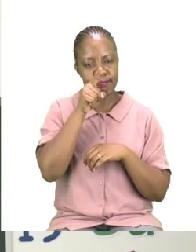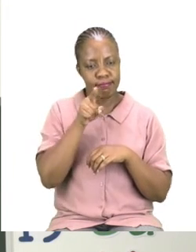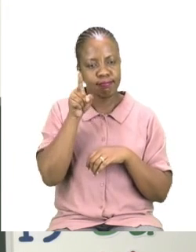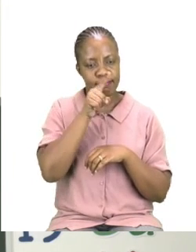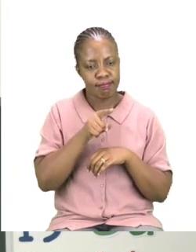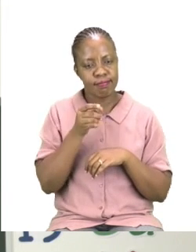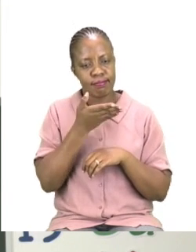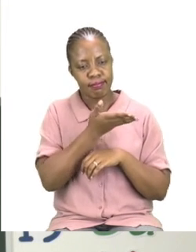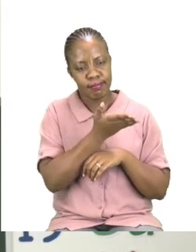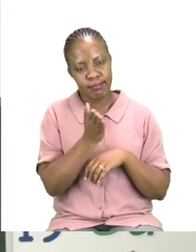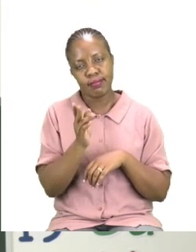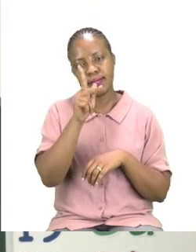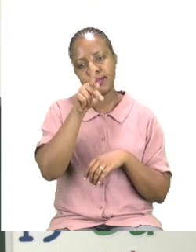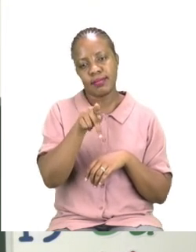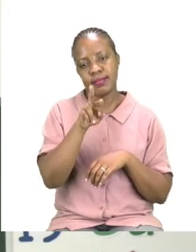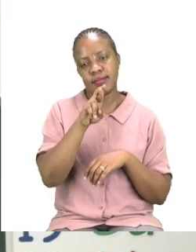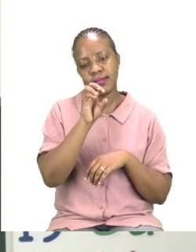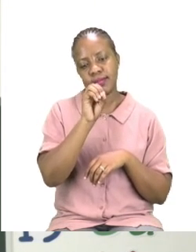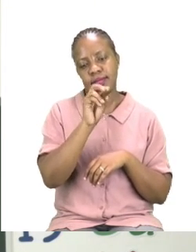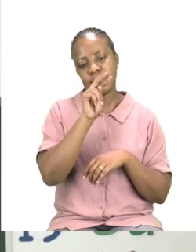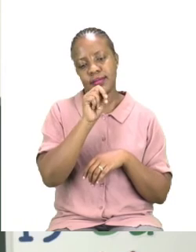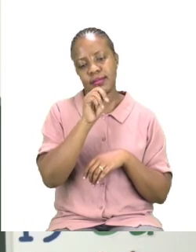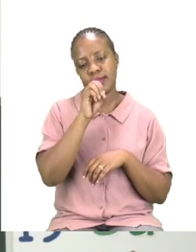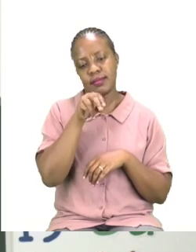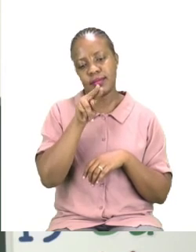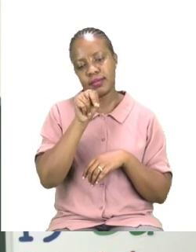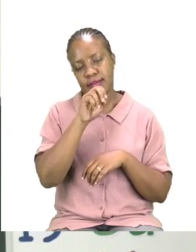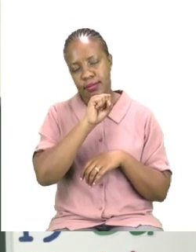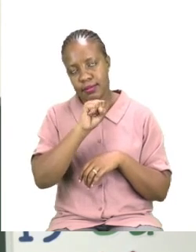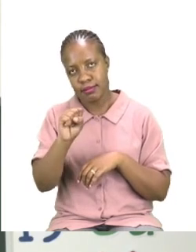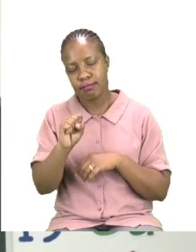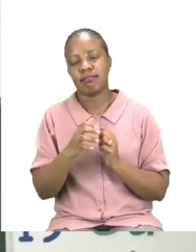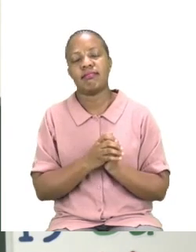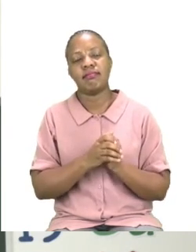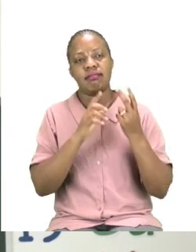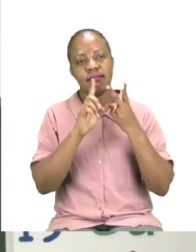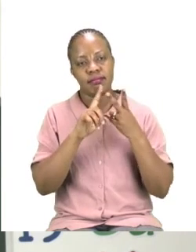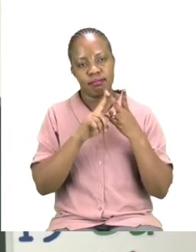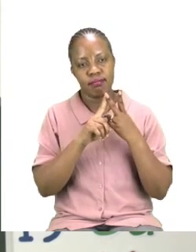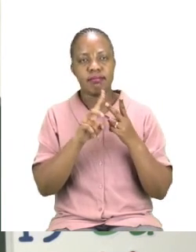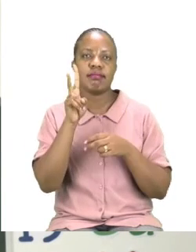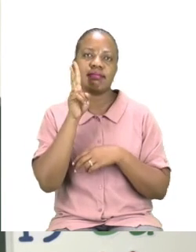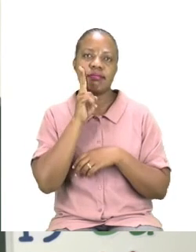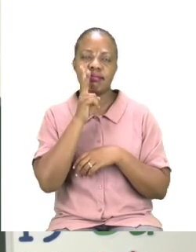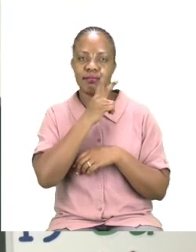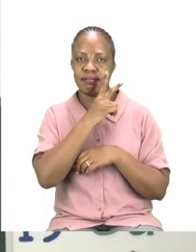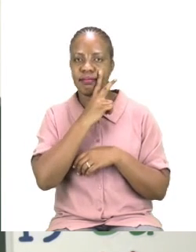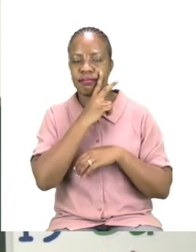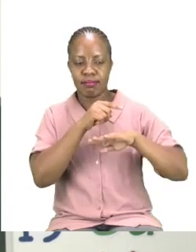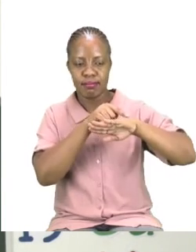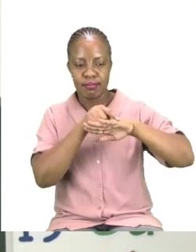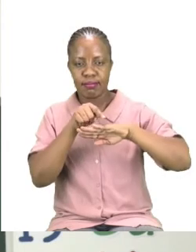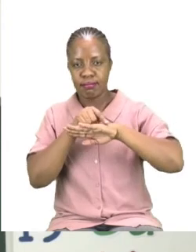made sure that my verbs were underlined. I also started coloring.